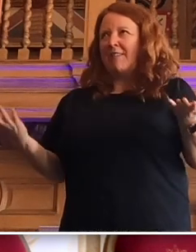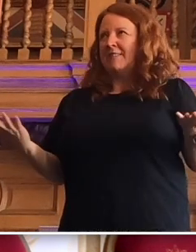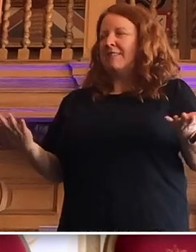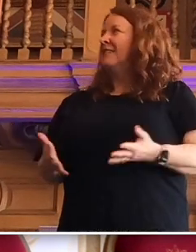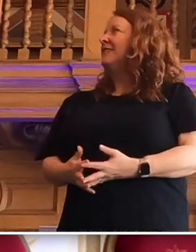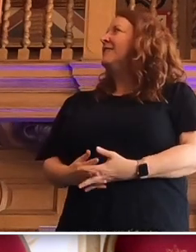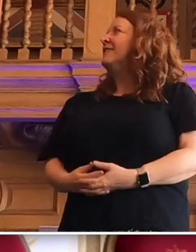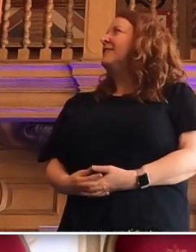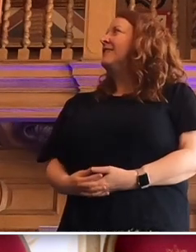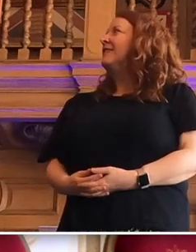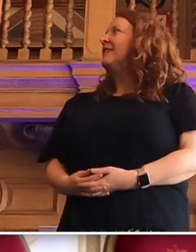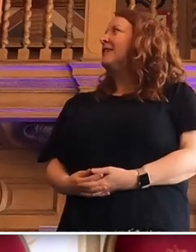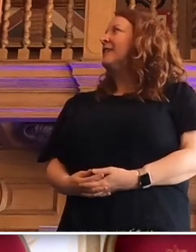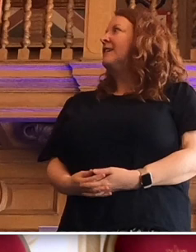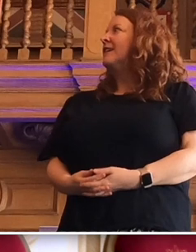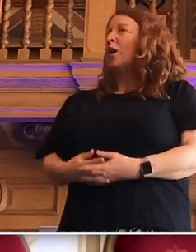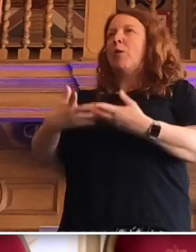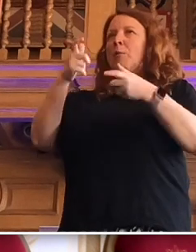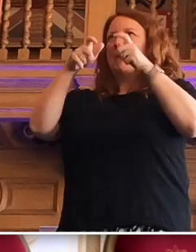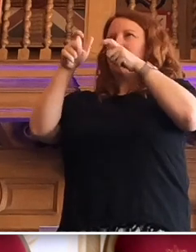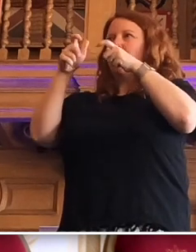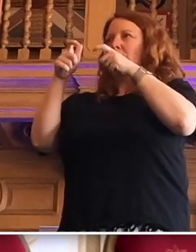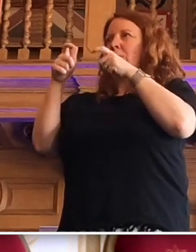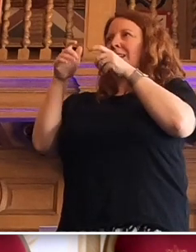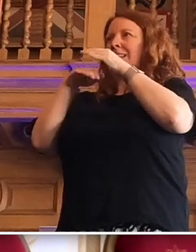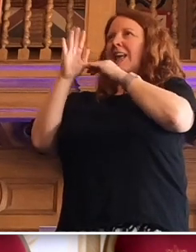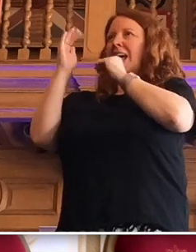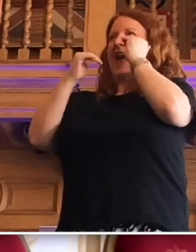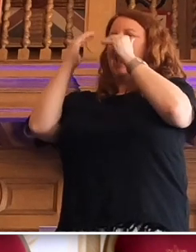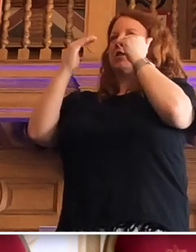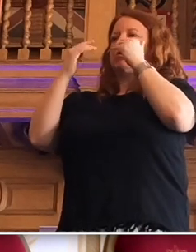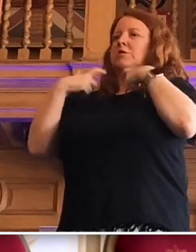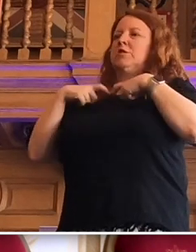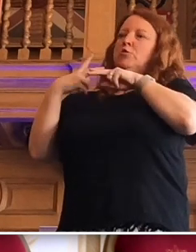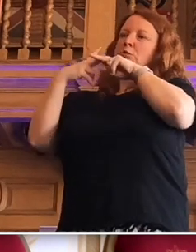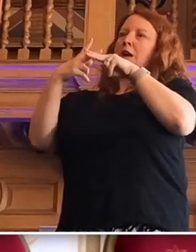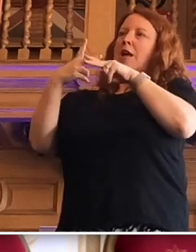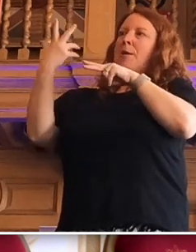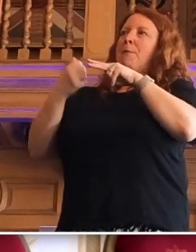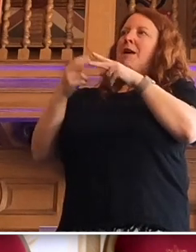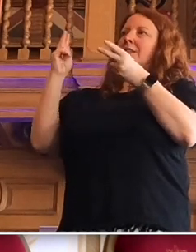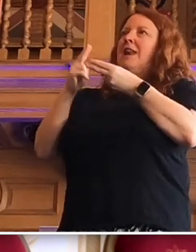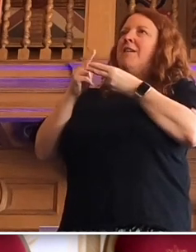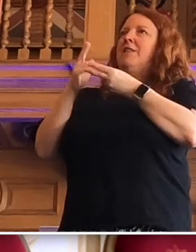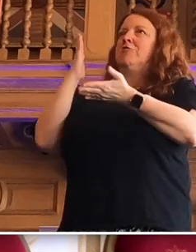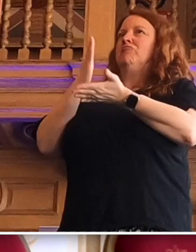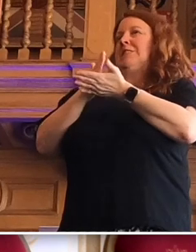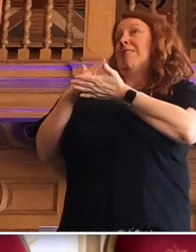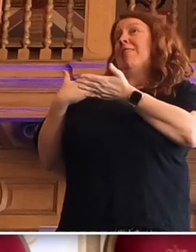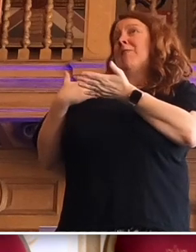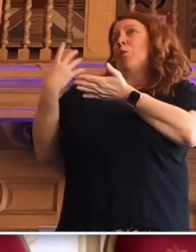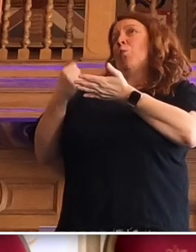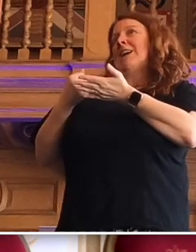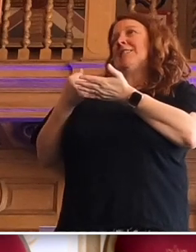What about people in adult social care who are paid less than a real living wage? Greedy?